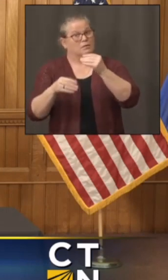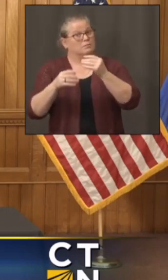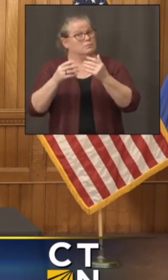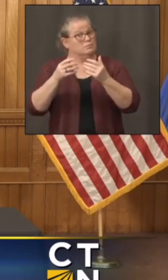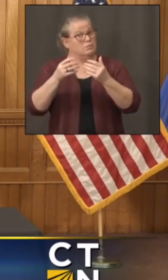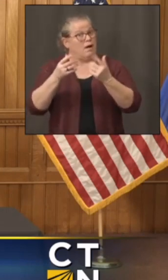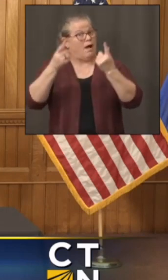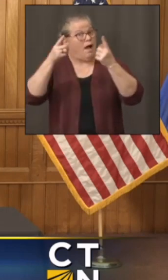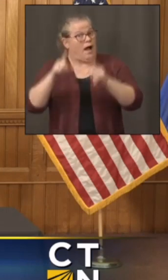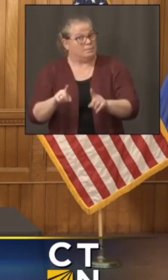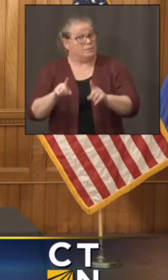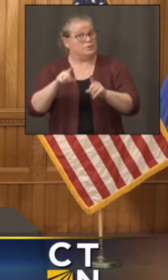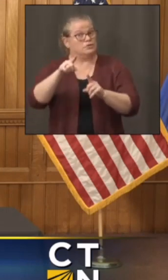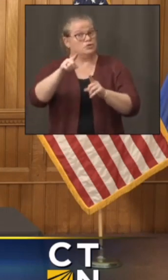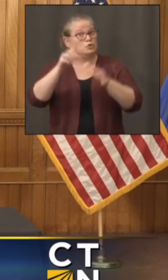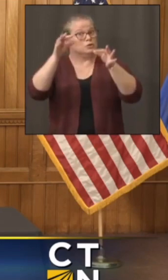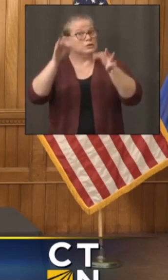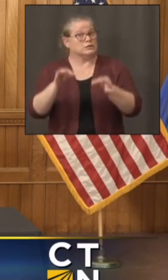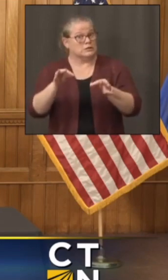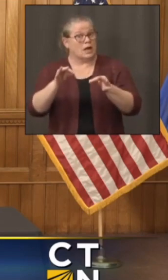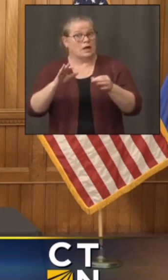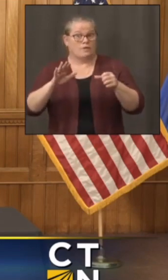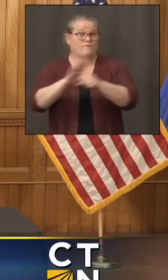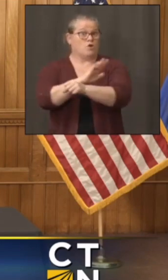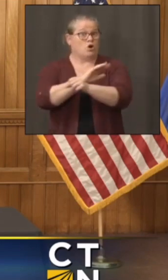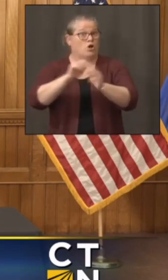the entire state would have to return to phase two